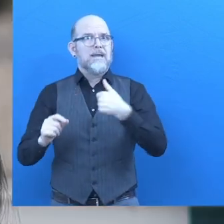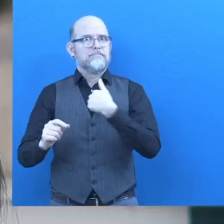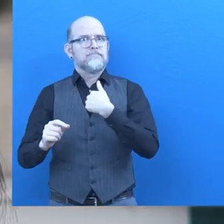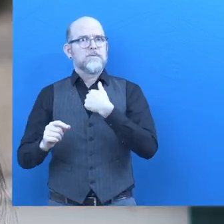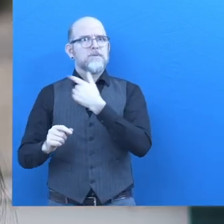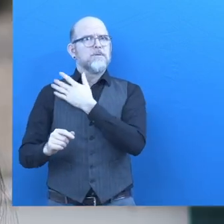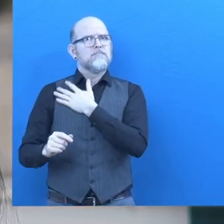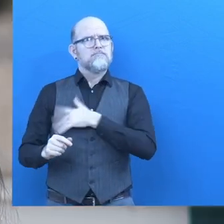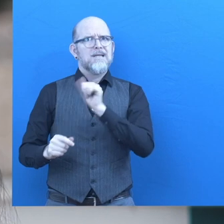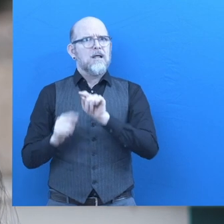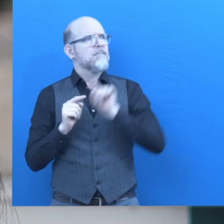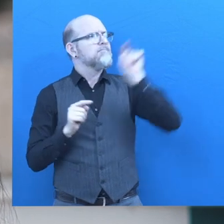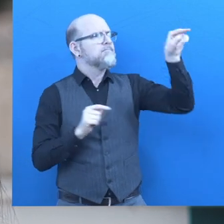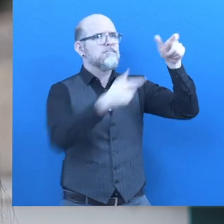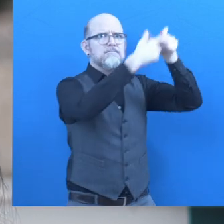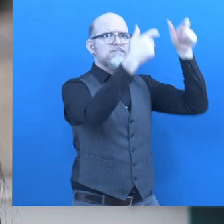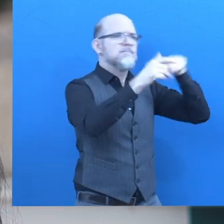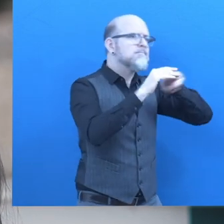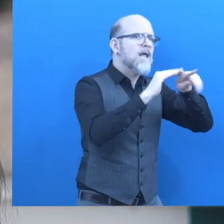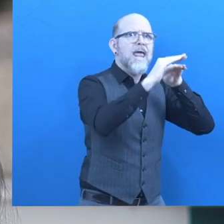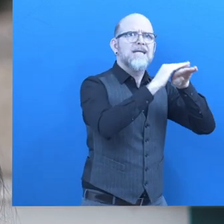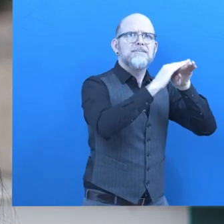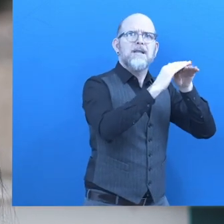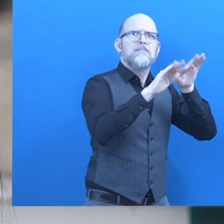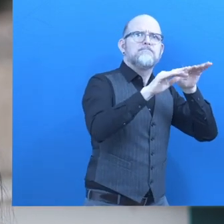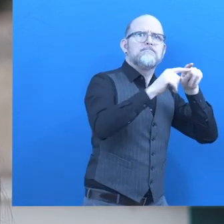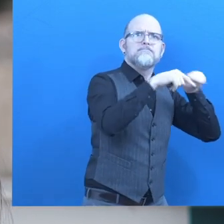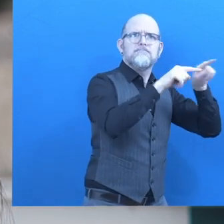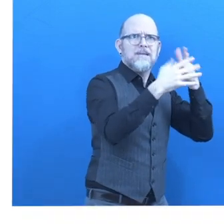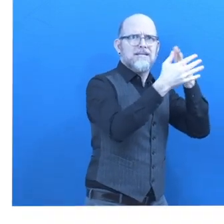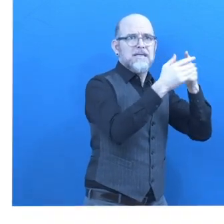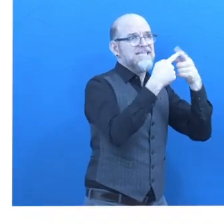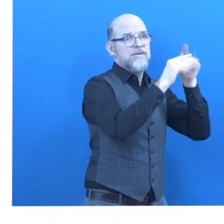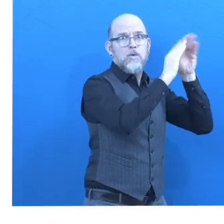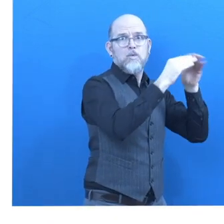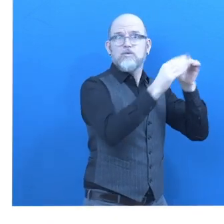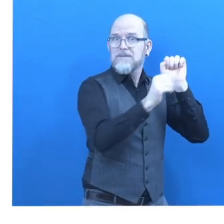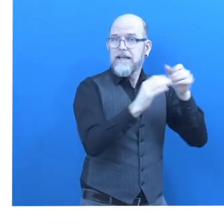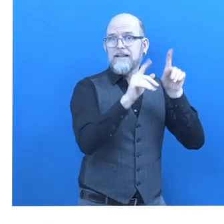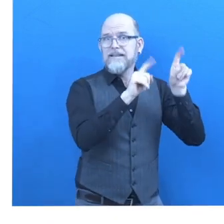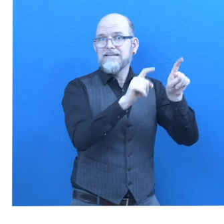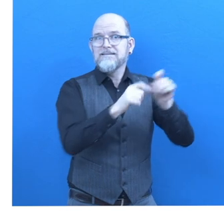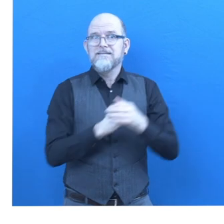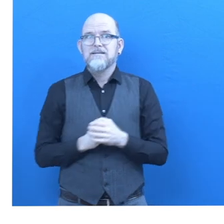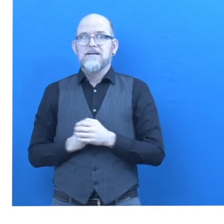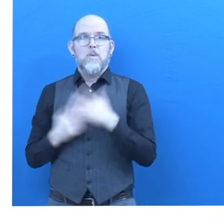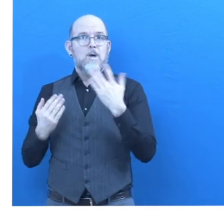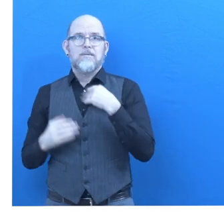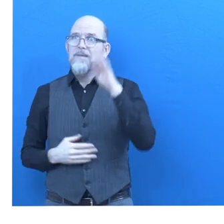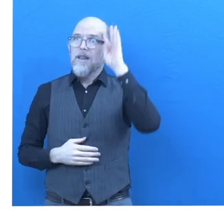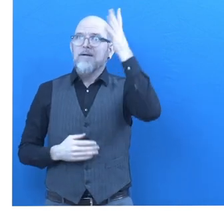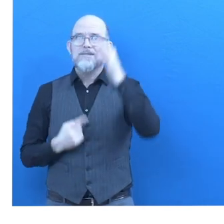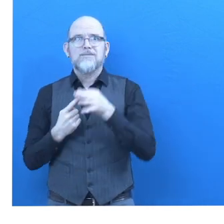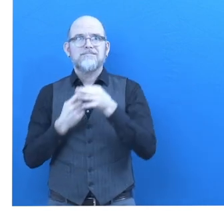our internal team that enables us to assess as many buildings as we can. What is unique and innovative about Helm?